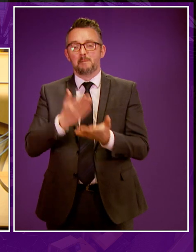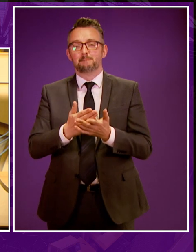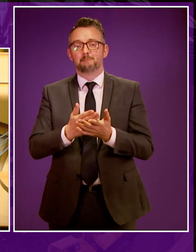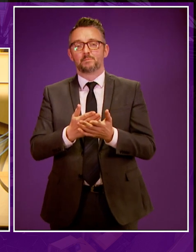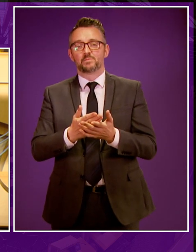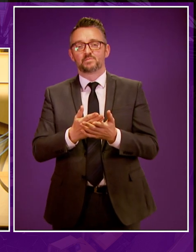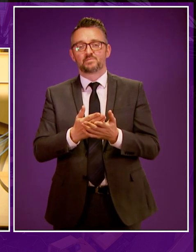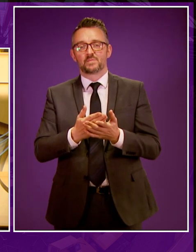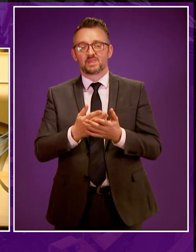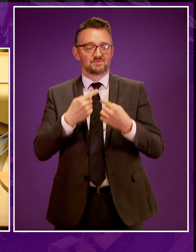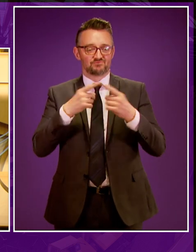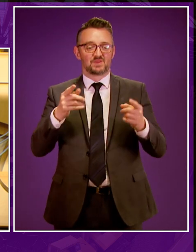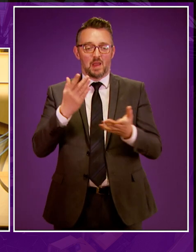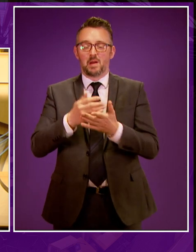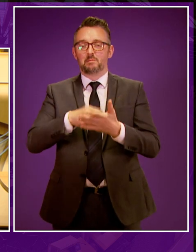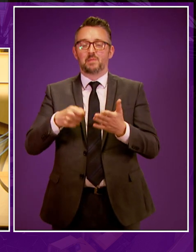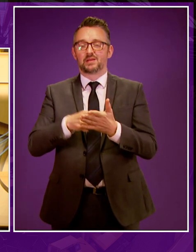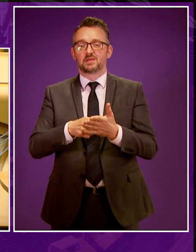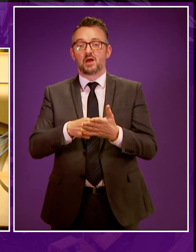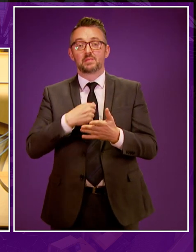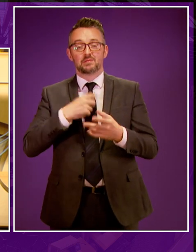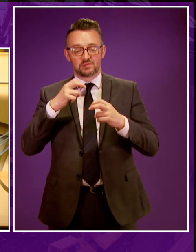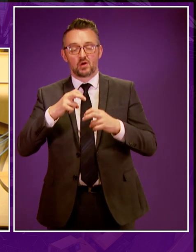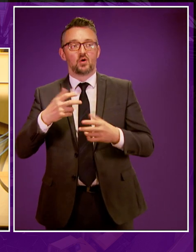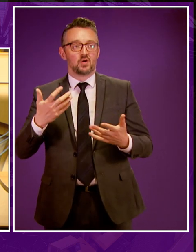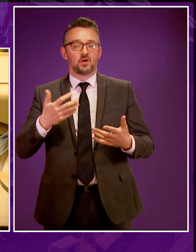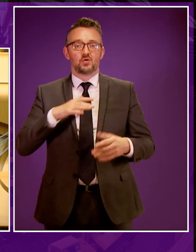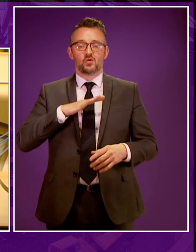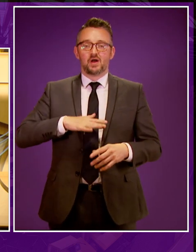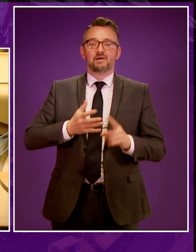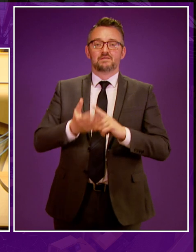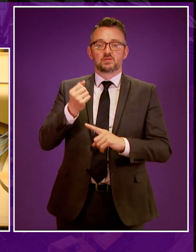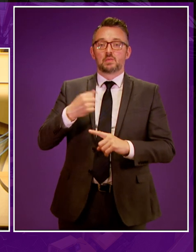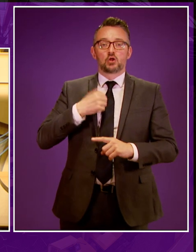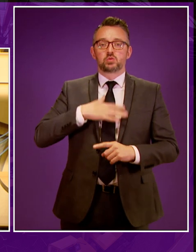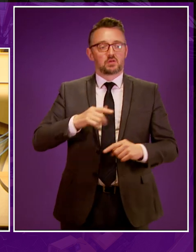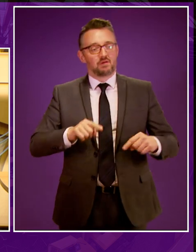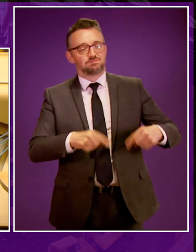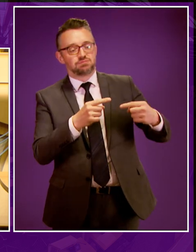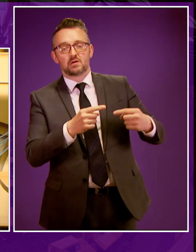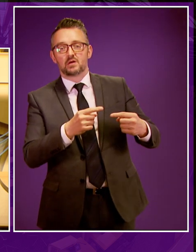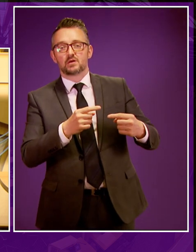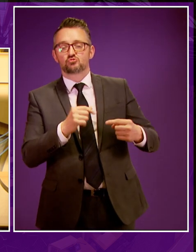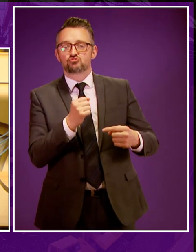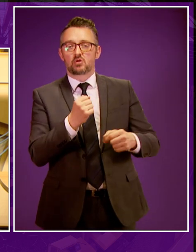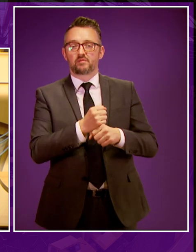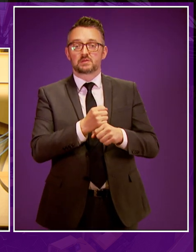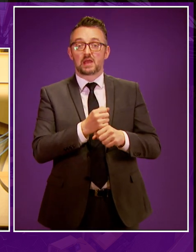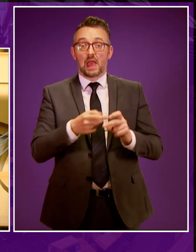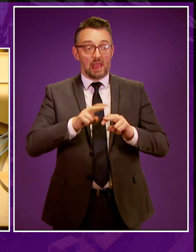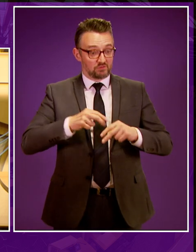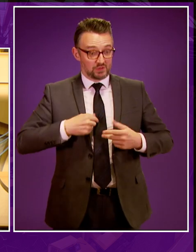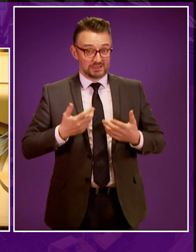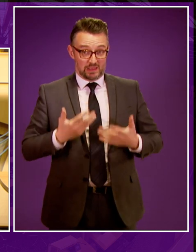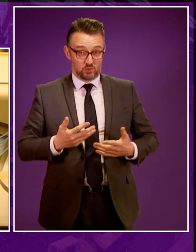was therefore something of a relief, not only that it did, but that I was spared the possibility of having to vote against the Scottish government position. Because had we today been